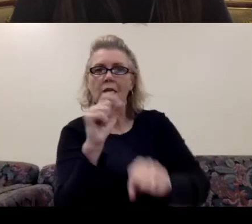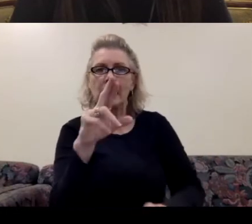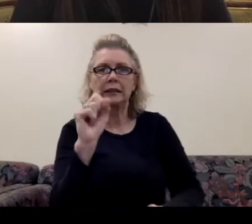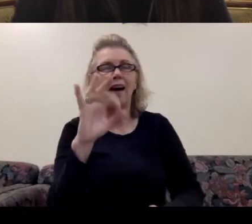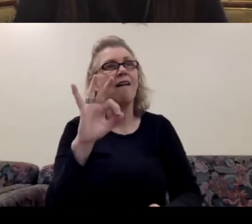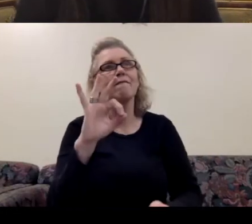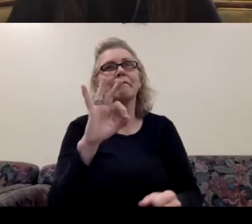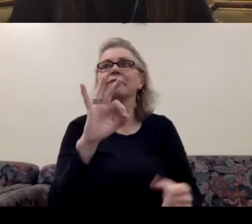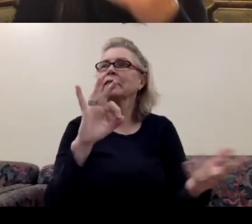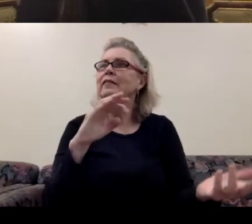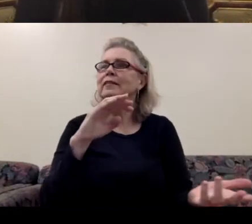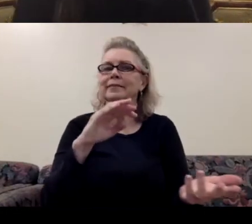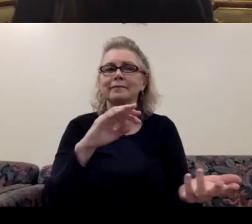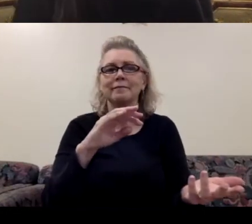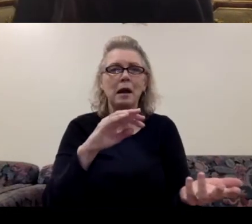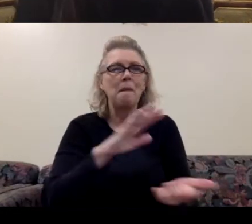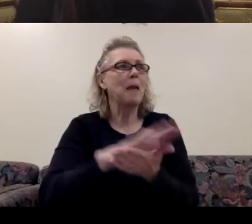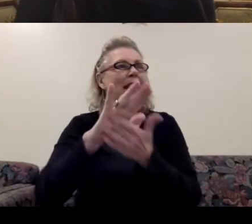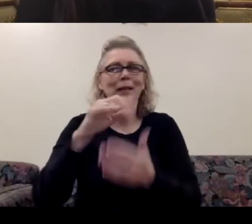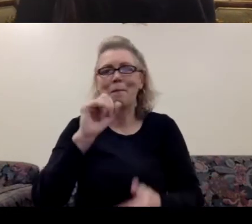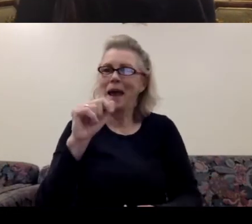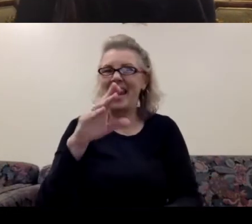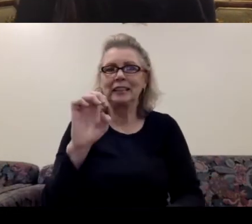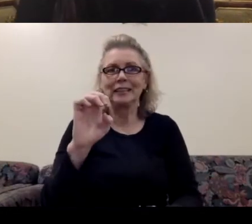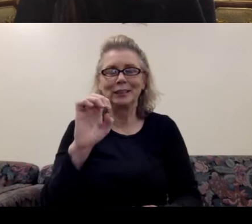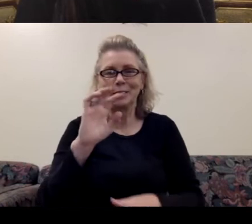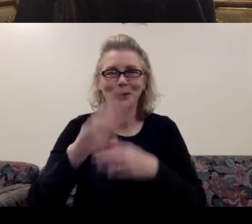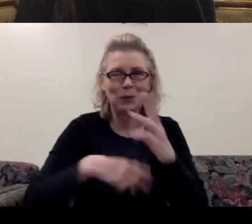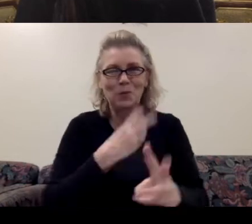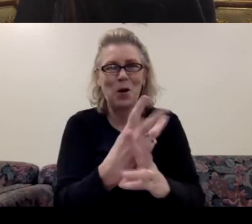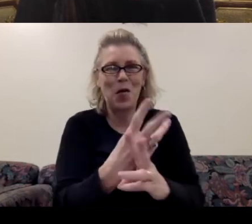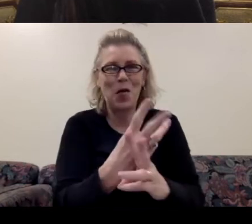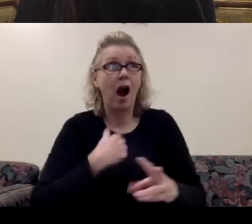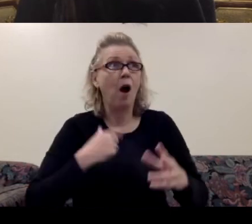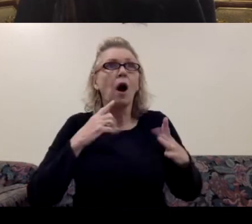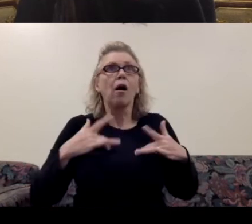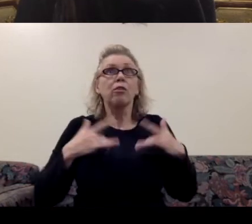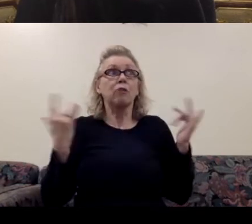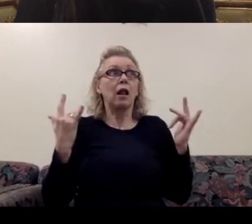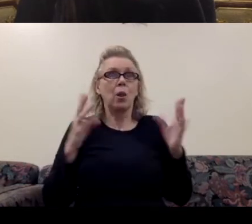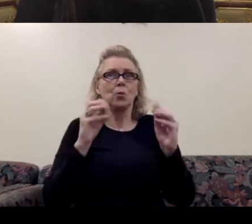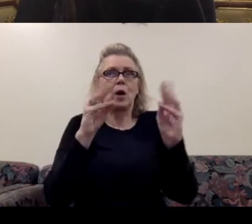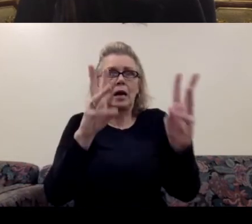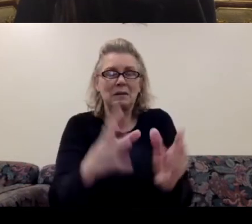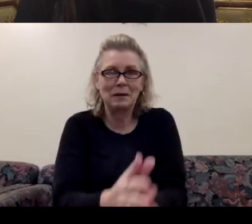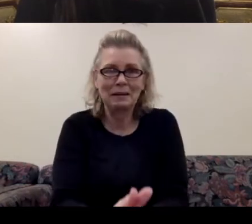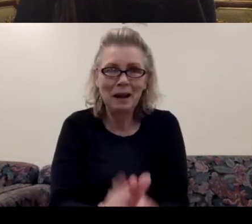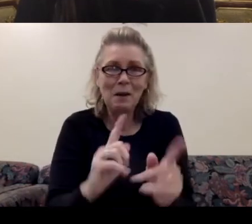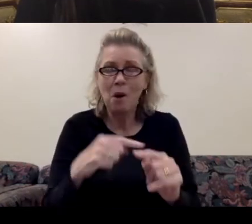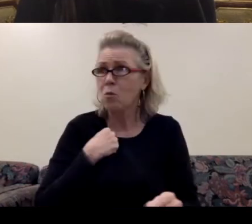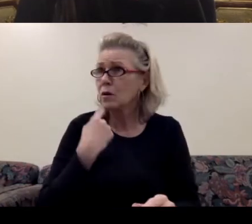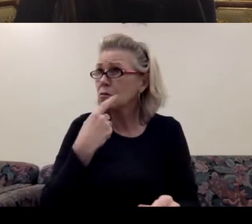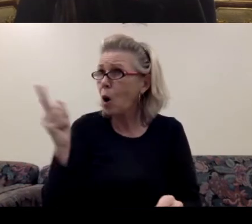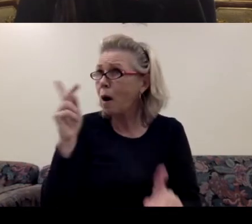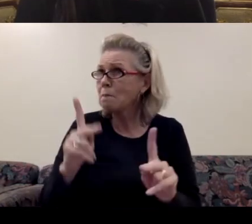I was thrilled to be there. And yet when I told people that I was